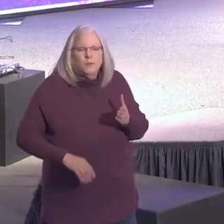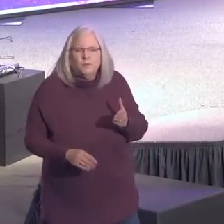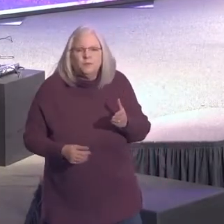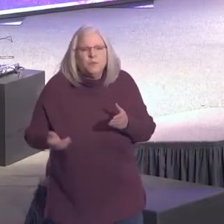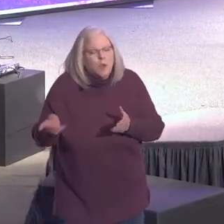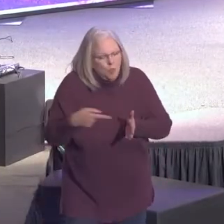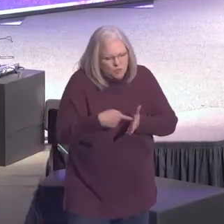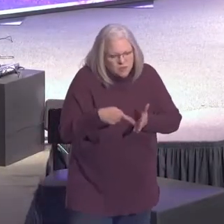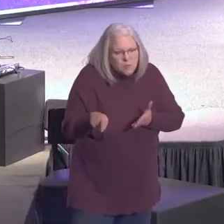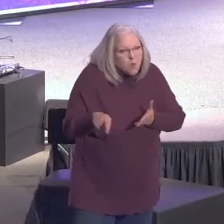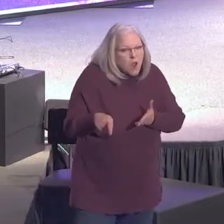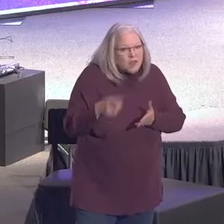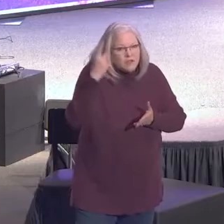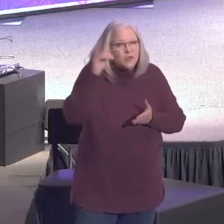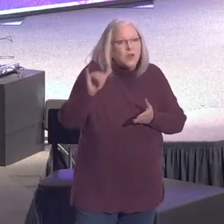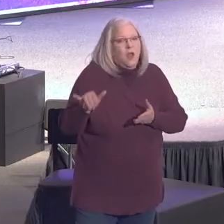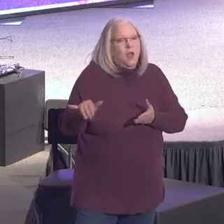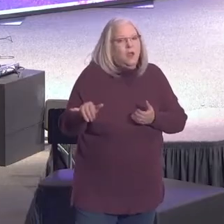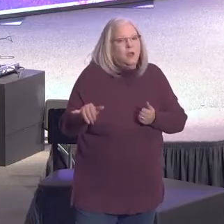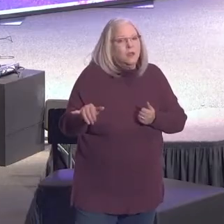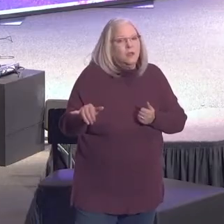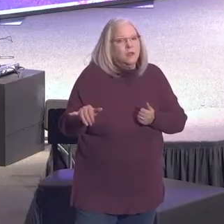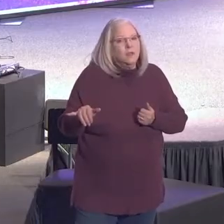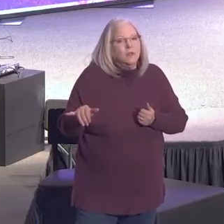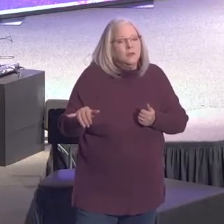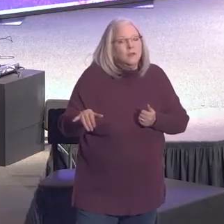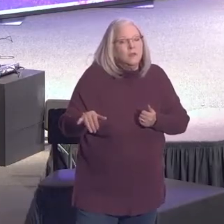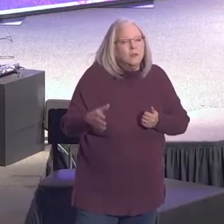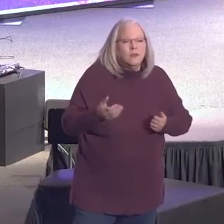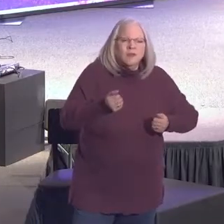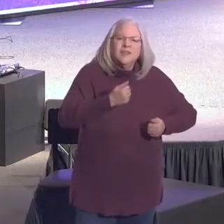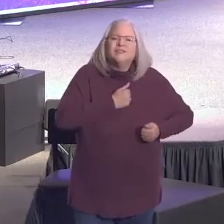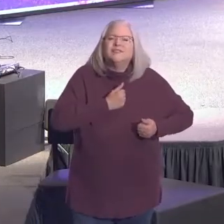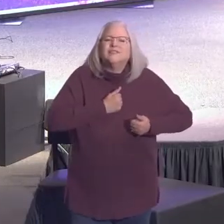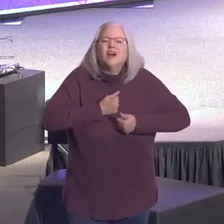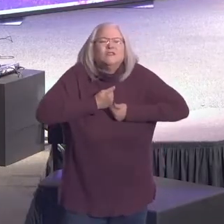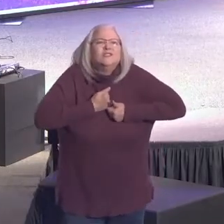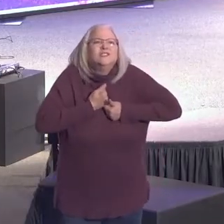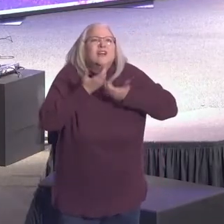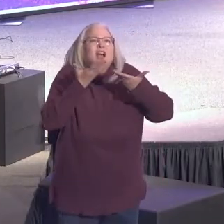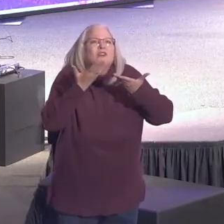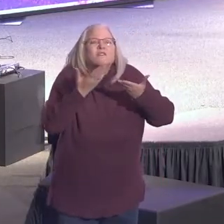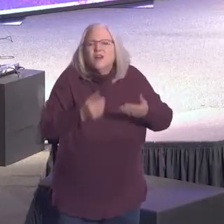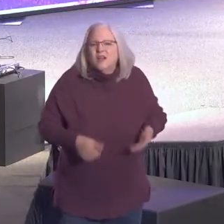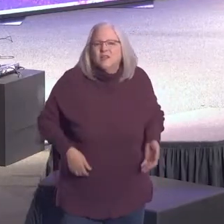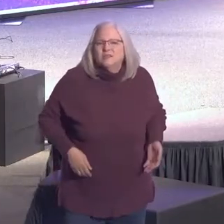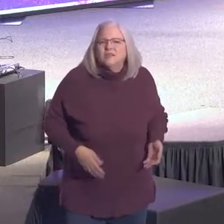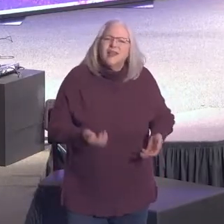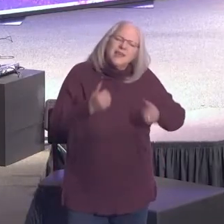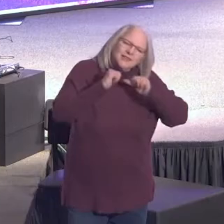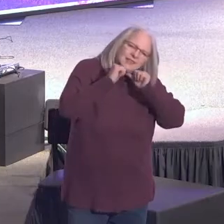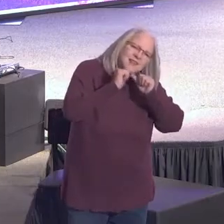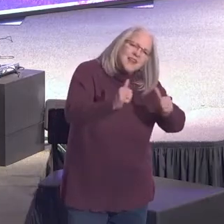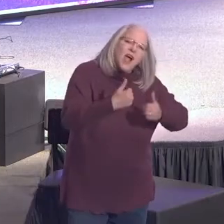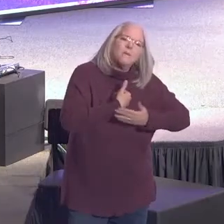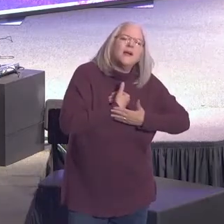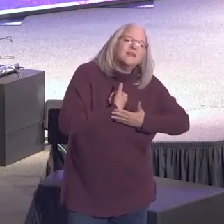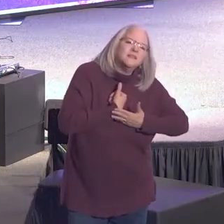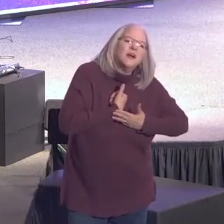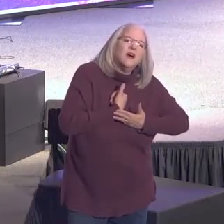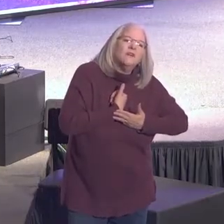a price that goes with it. Self-sacrifice. Deny yourself. Actually, that word deny